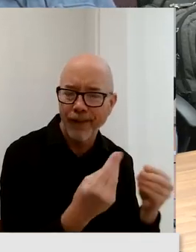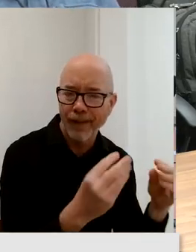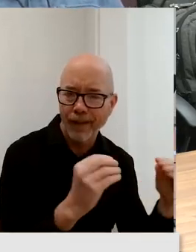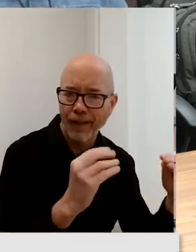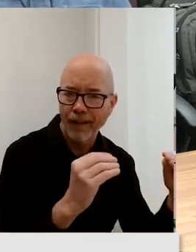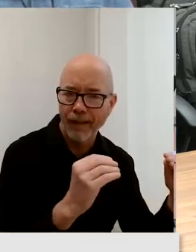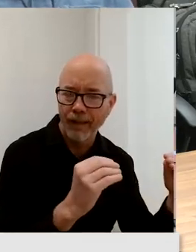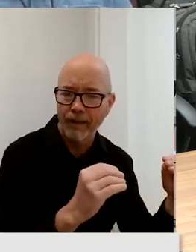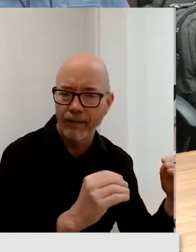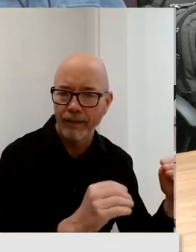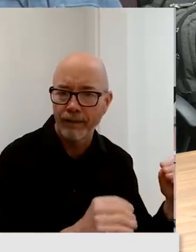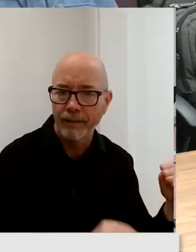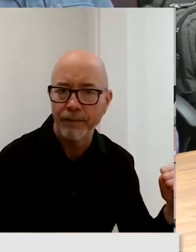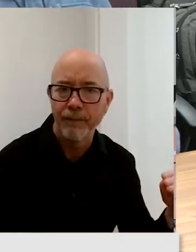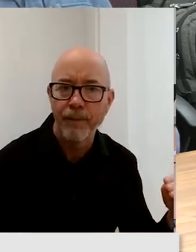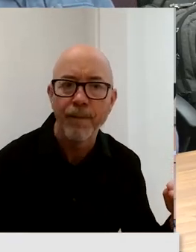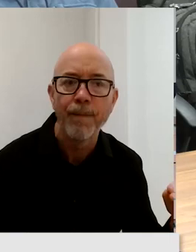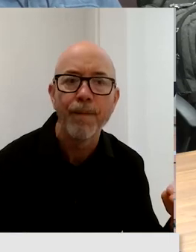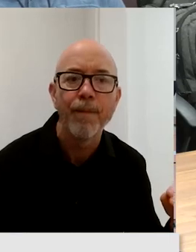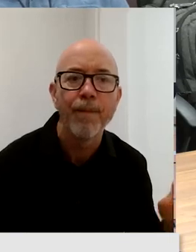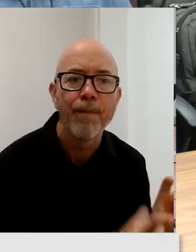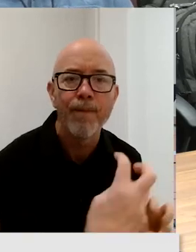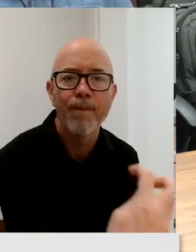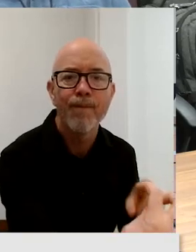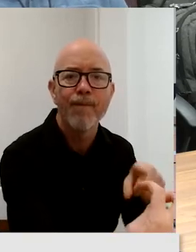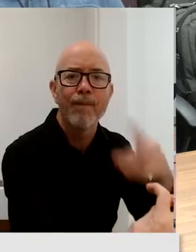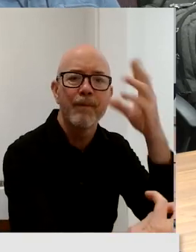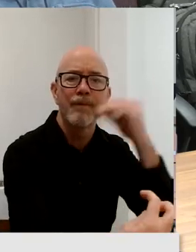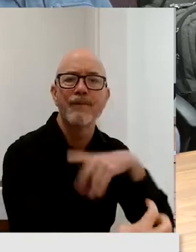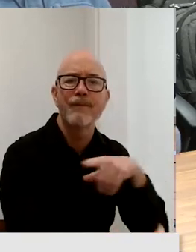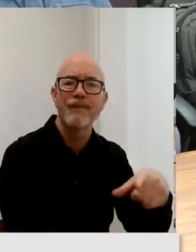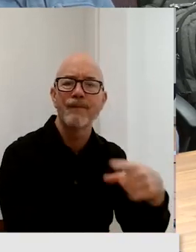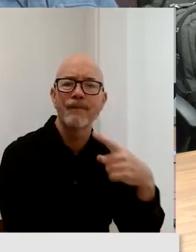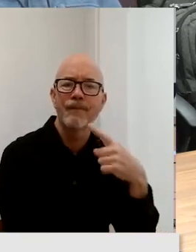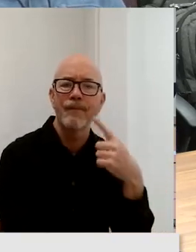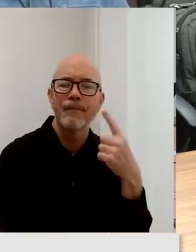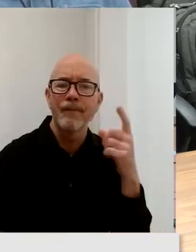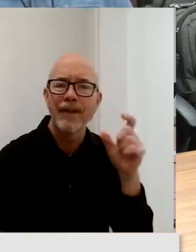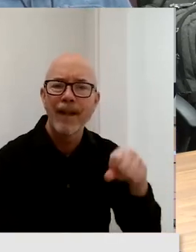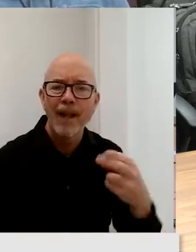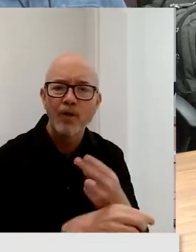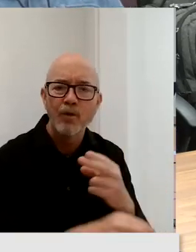it's all that work. There's no reason they can't run on Jacobin Ethernet.